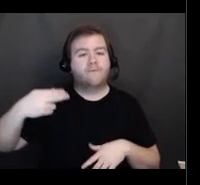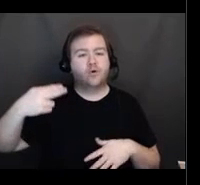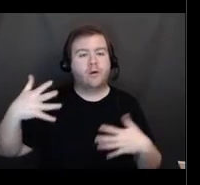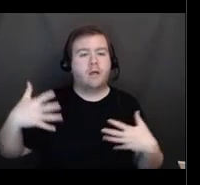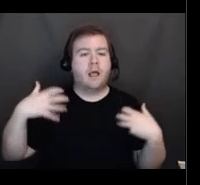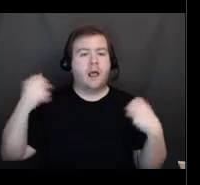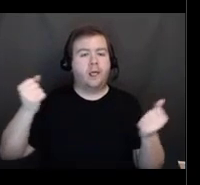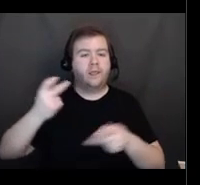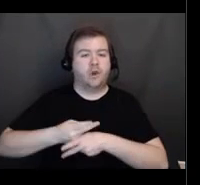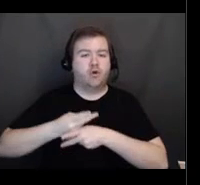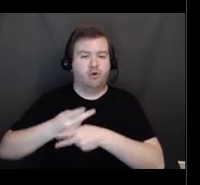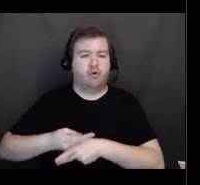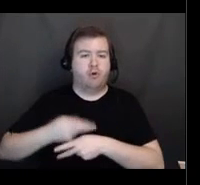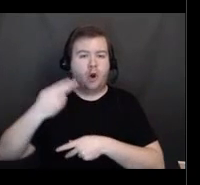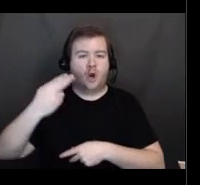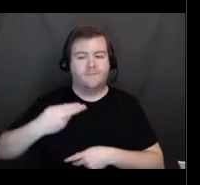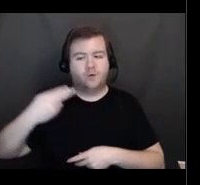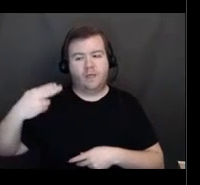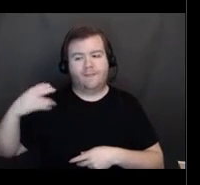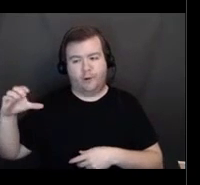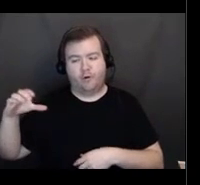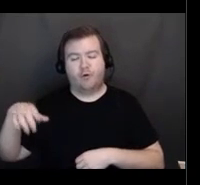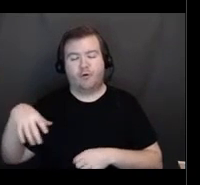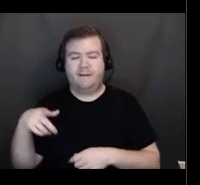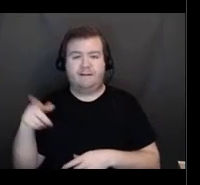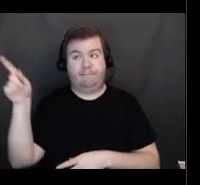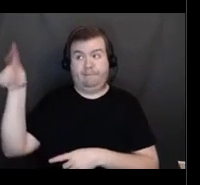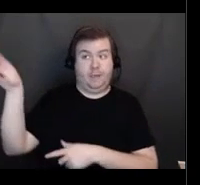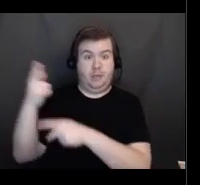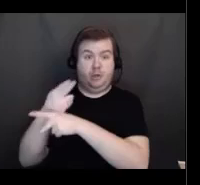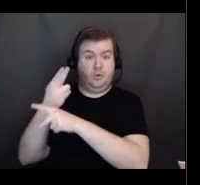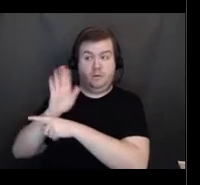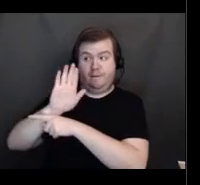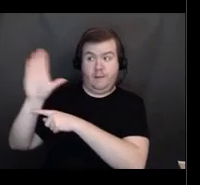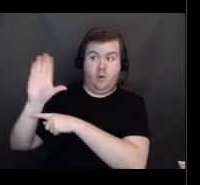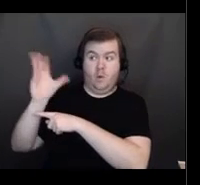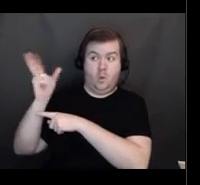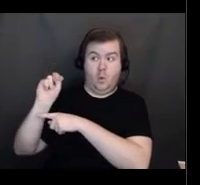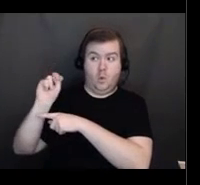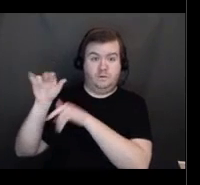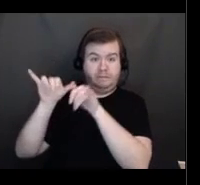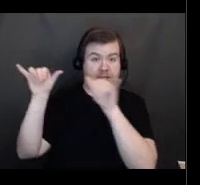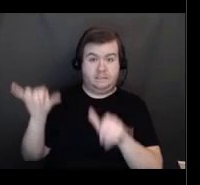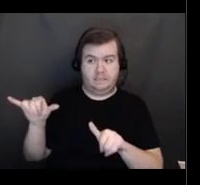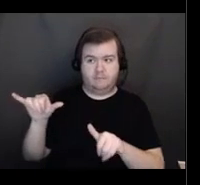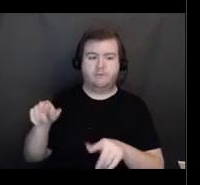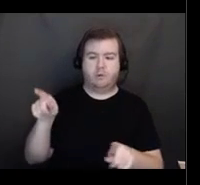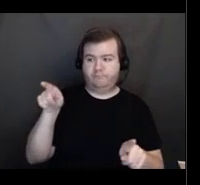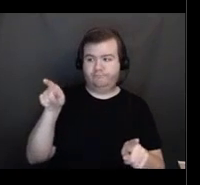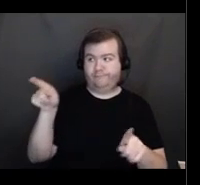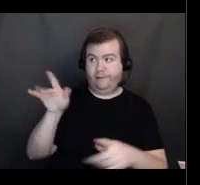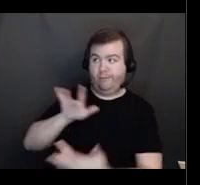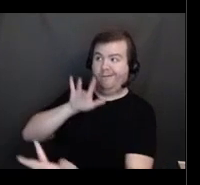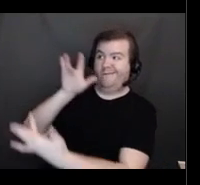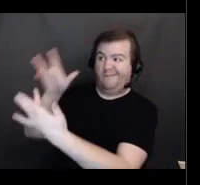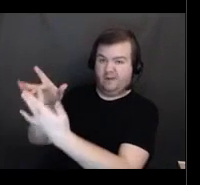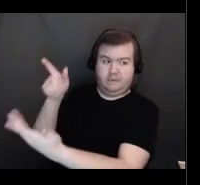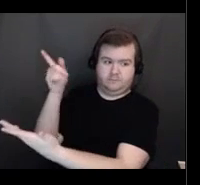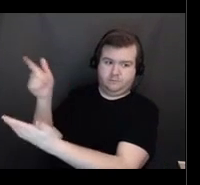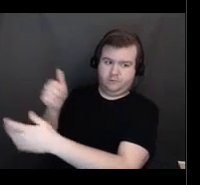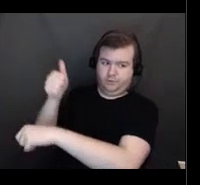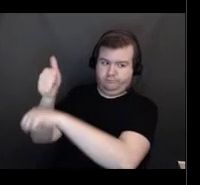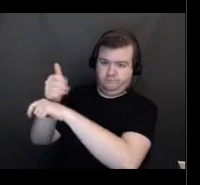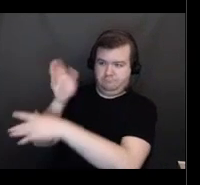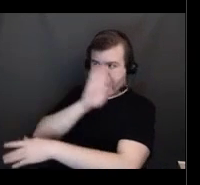that, that conglomerate. They are using their own systems. So you would schedule directly with them. You can